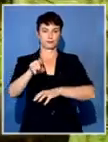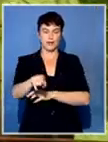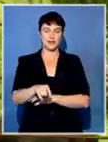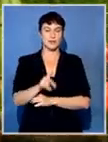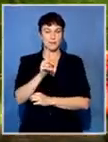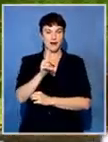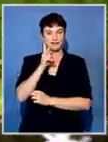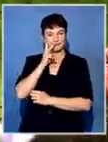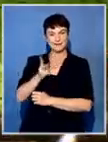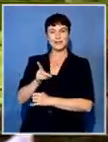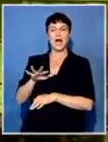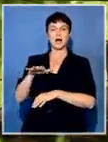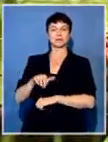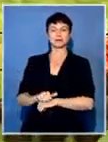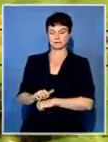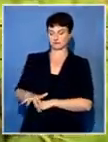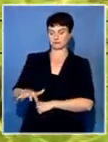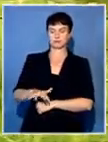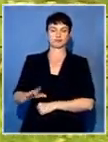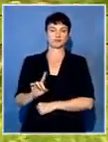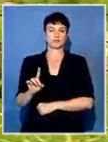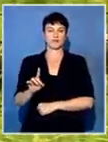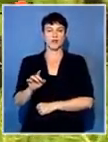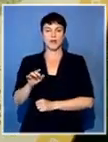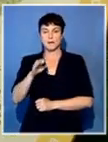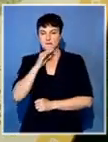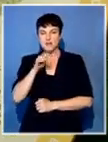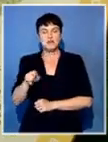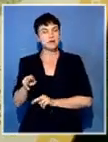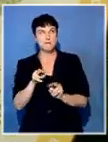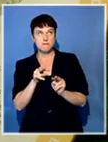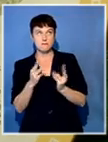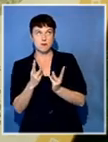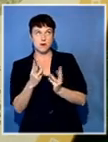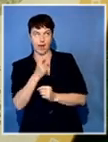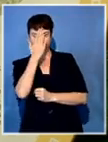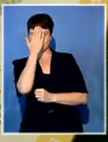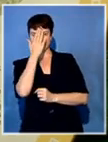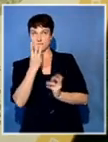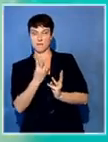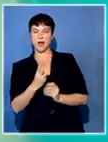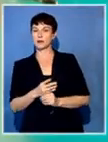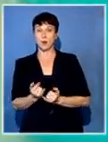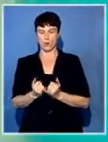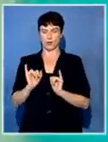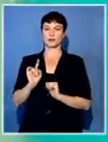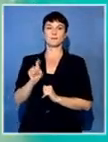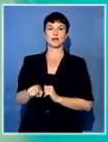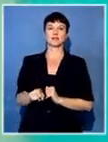sure they're not habituated. And that means that they don't look at people, know them, don't move towards them, they have to be completely wild.